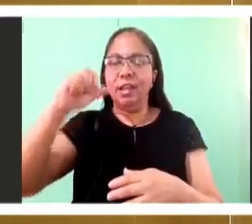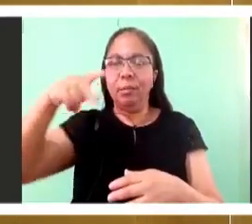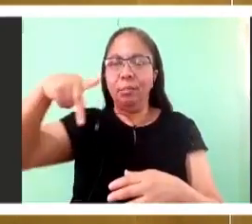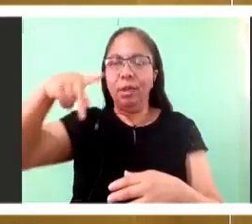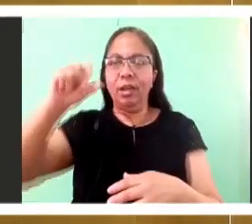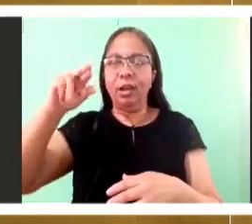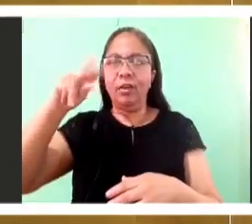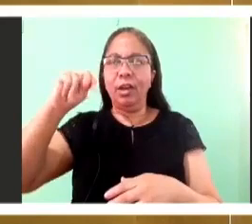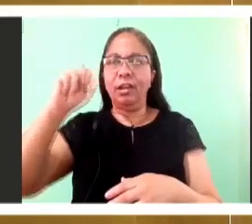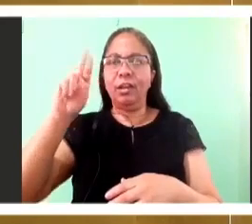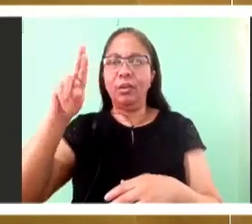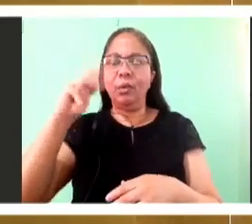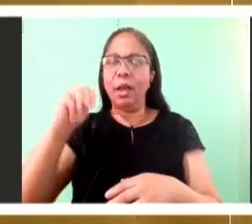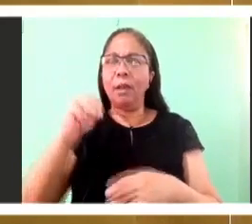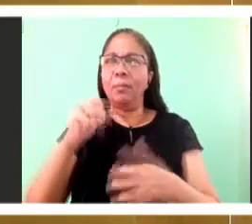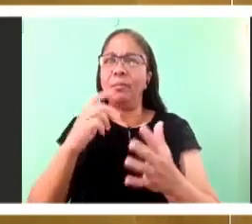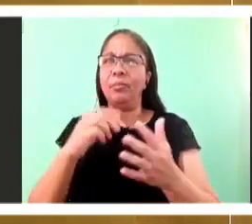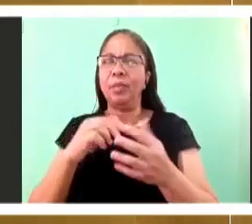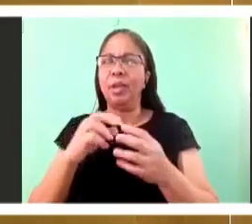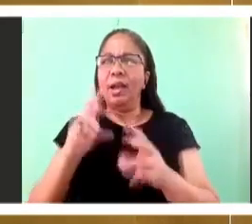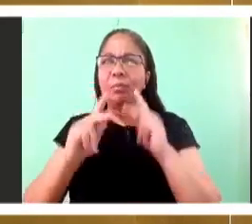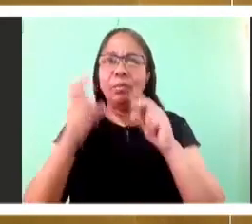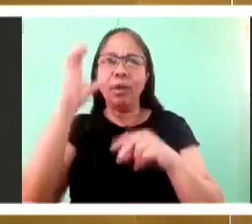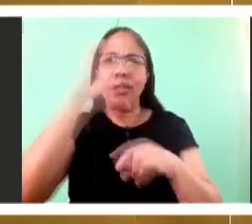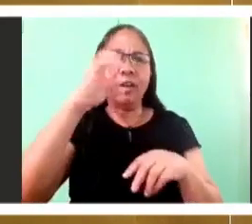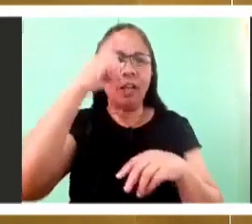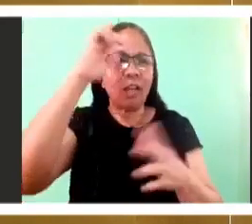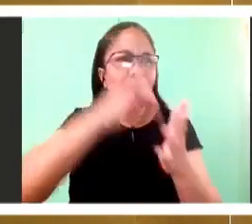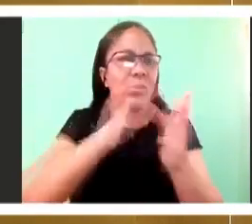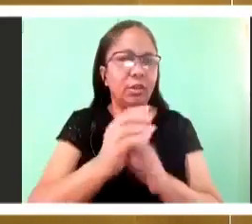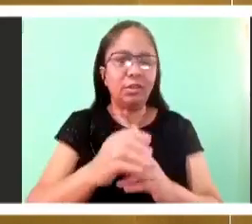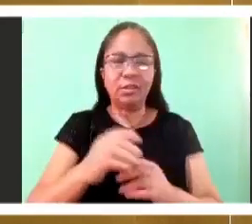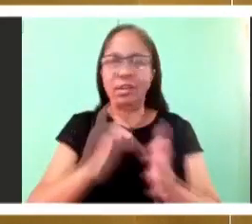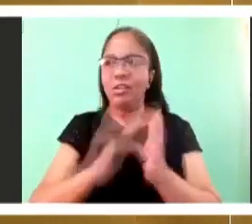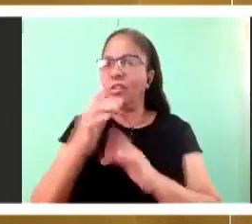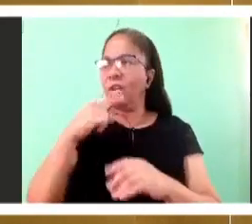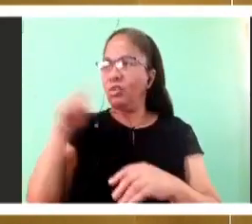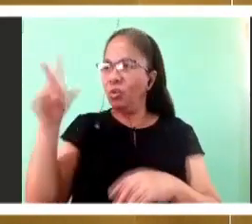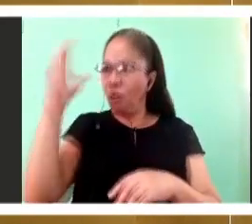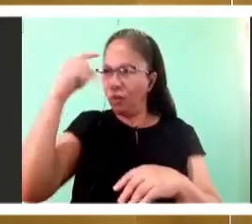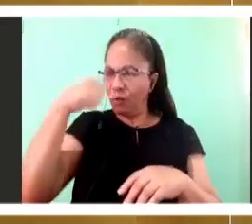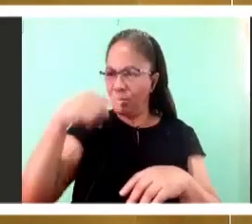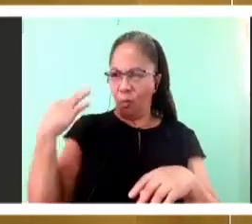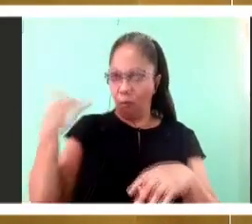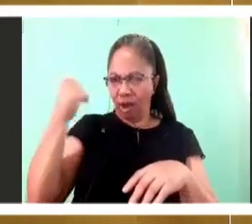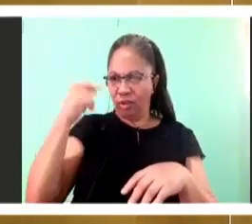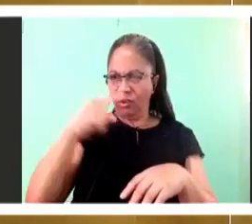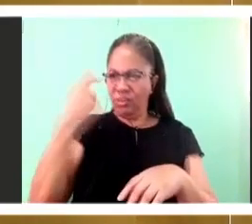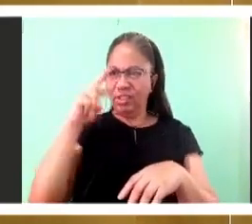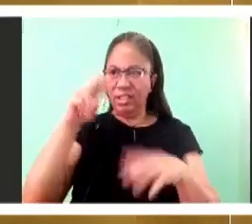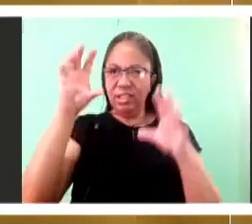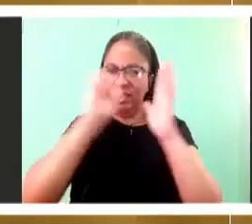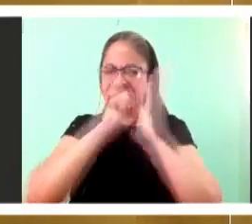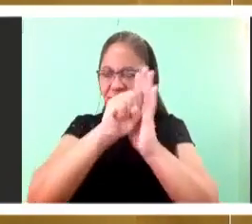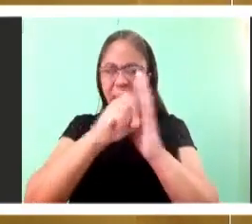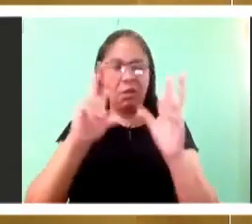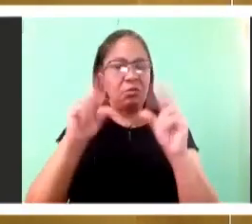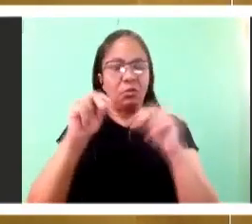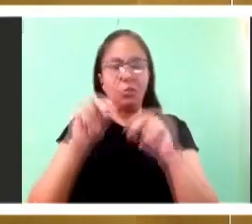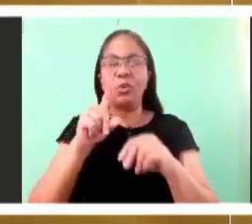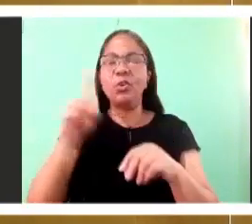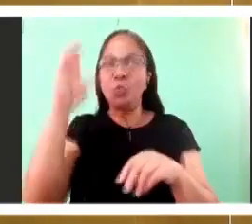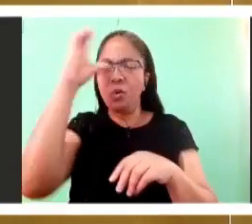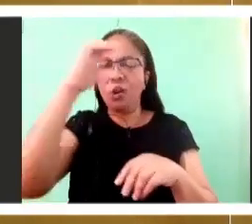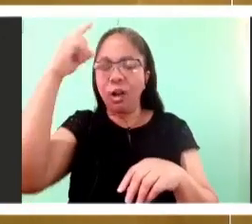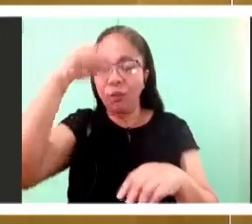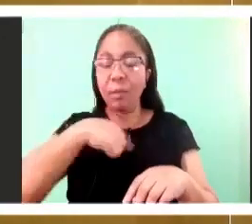You came looking because you had your fill. Your belly was full, so you came. In other